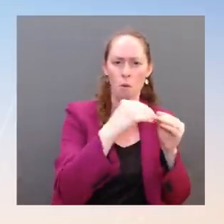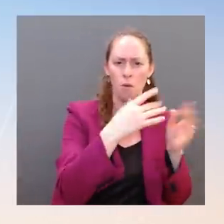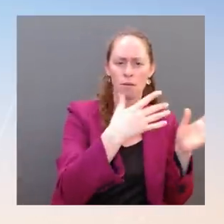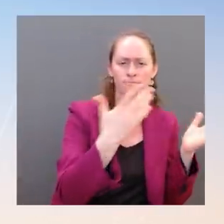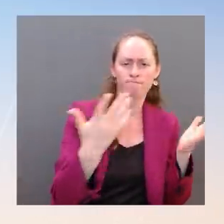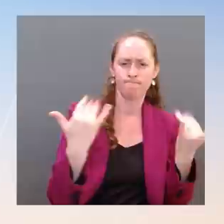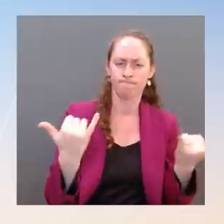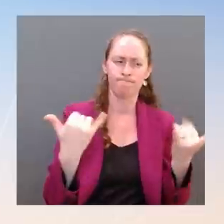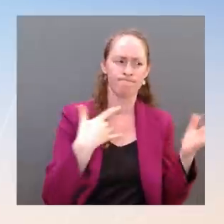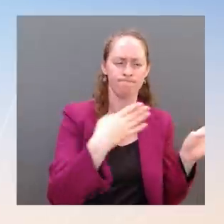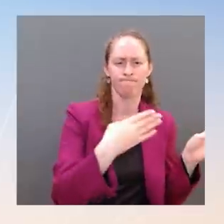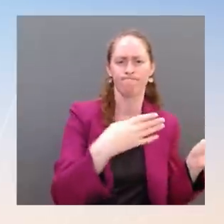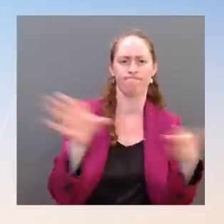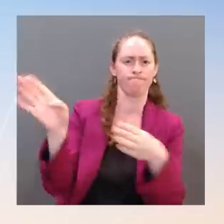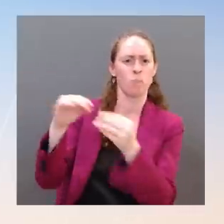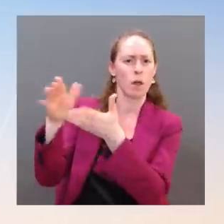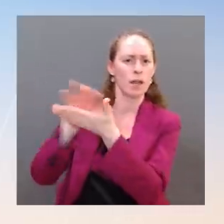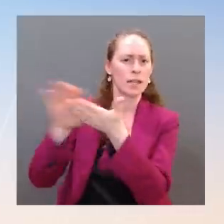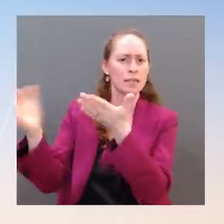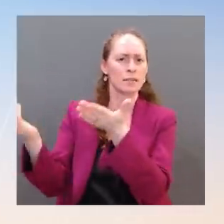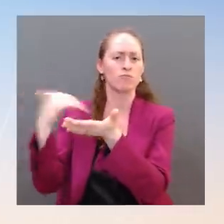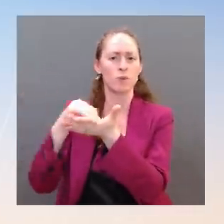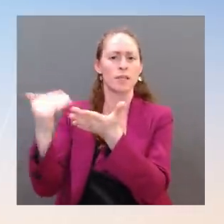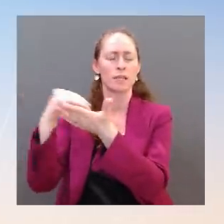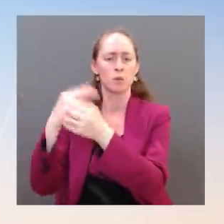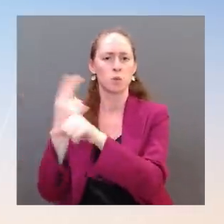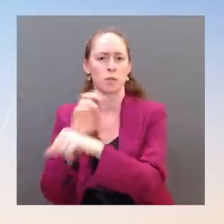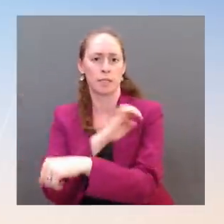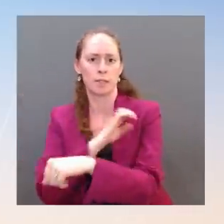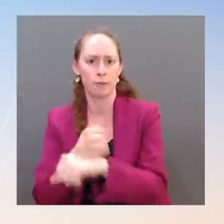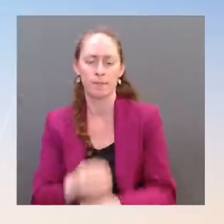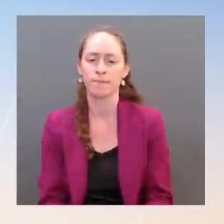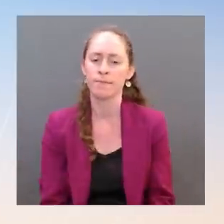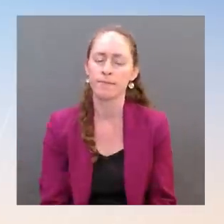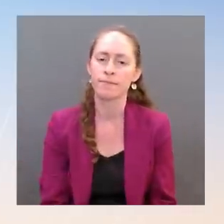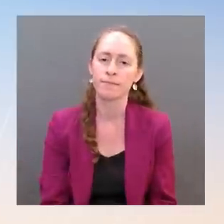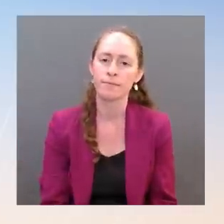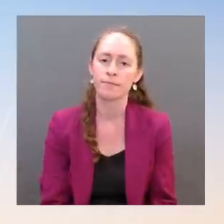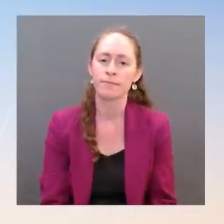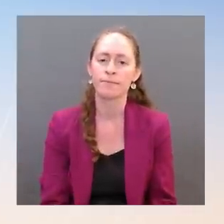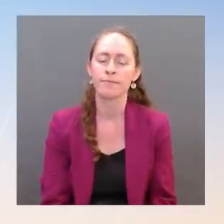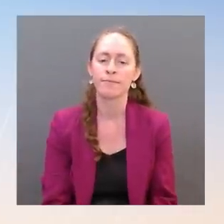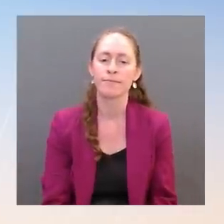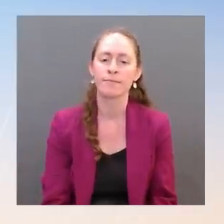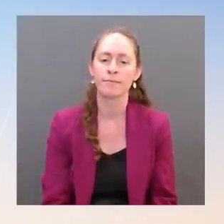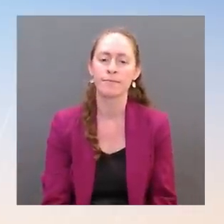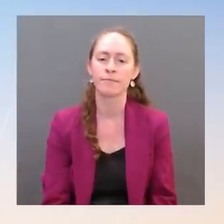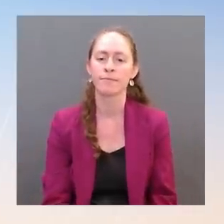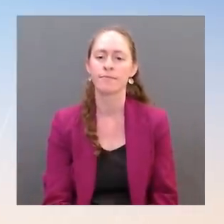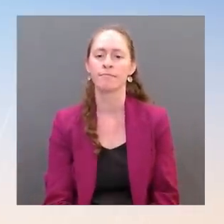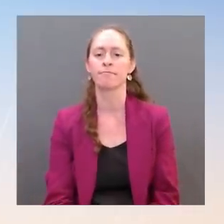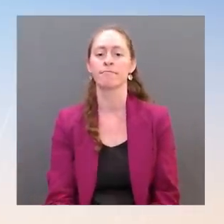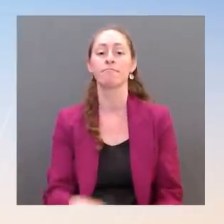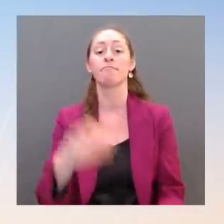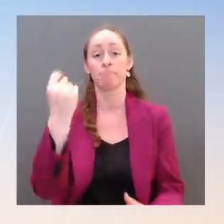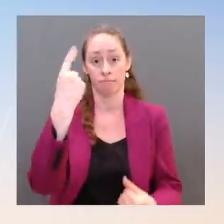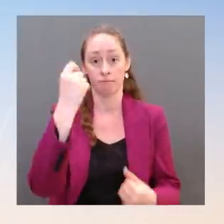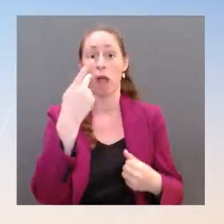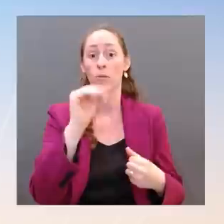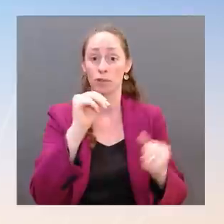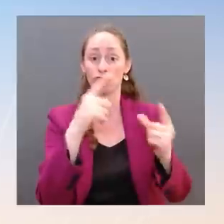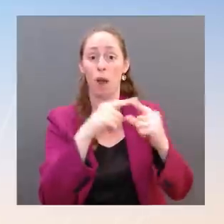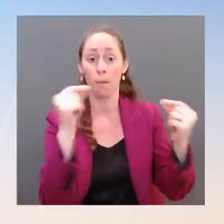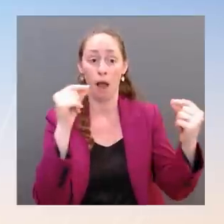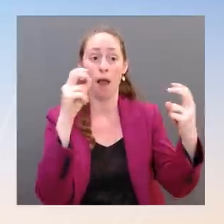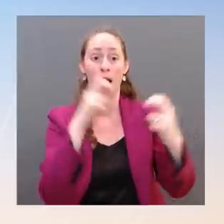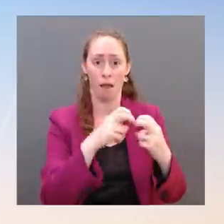Minister of Japan for the launch of IPEF and virtually by leaders from a number of Indo-Pacific partners from down under to Southeast